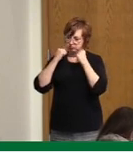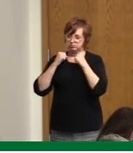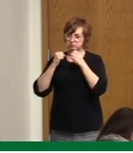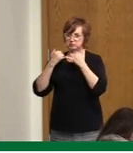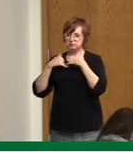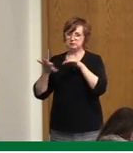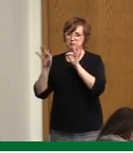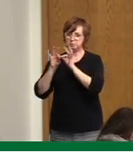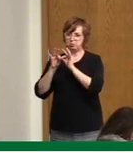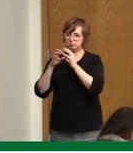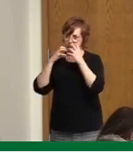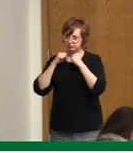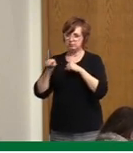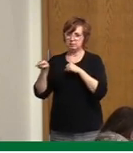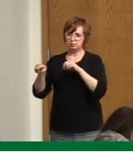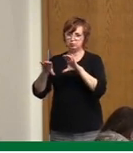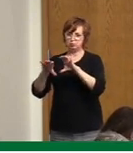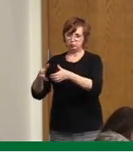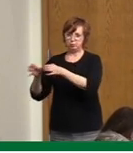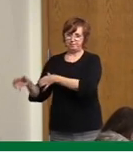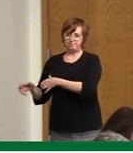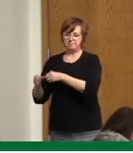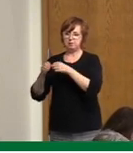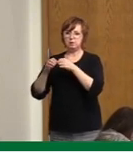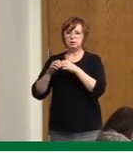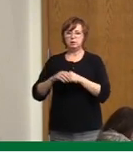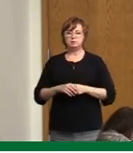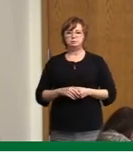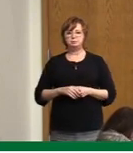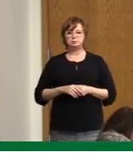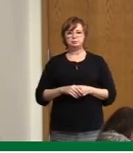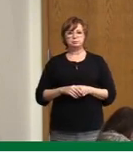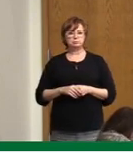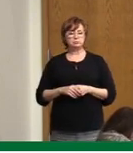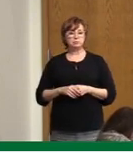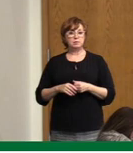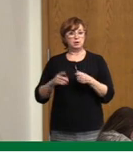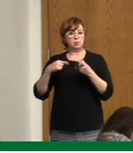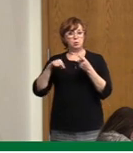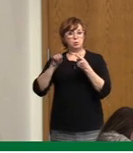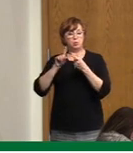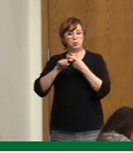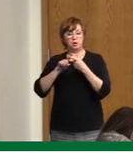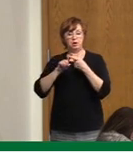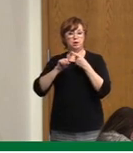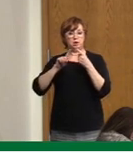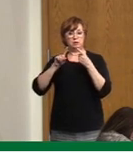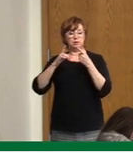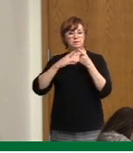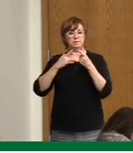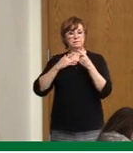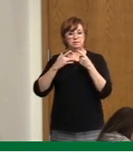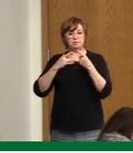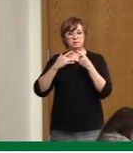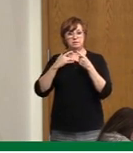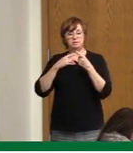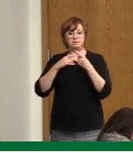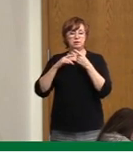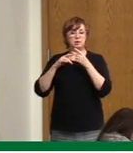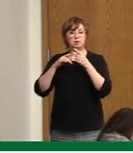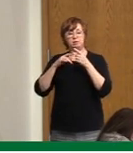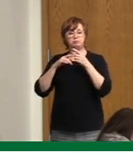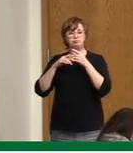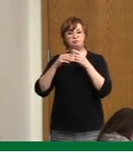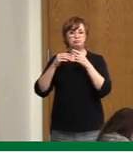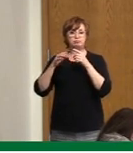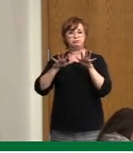important. And even as vaccine becomes available till such time that we have the majority of our population vaccinated, it's critical that we follow